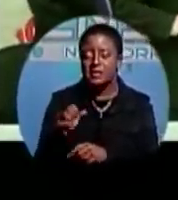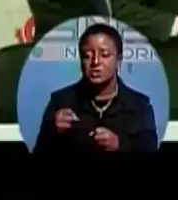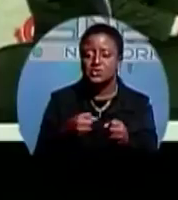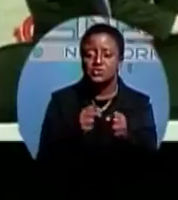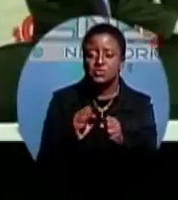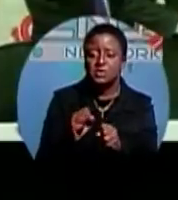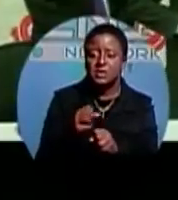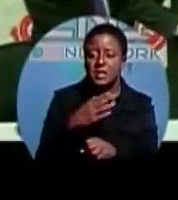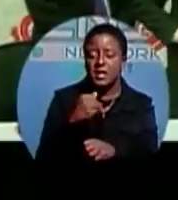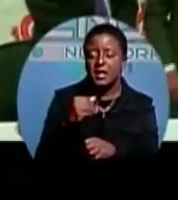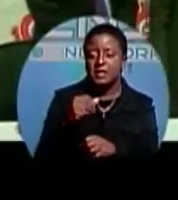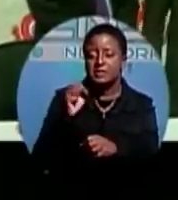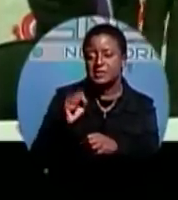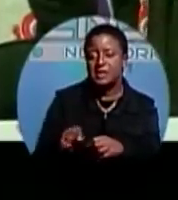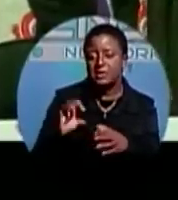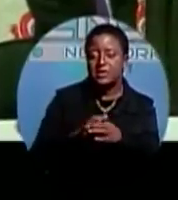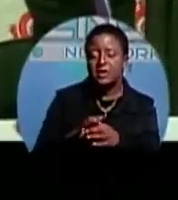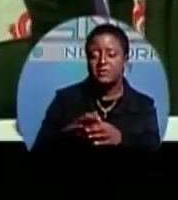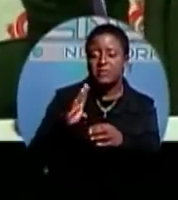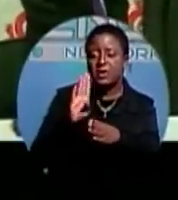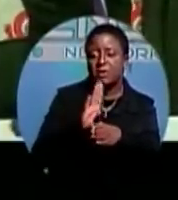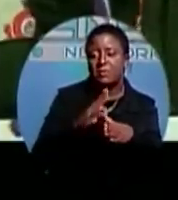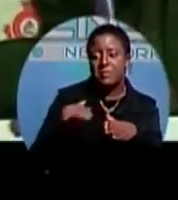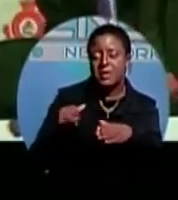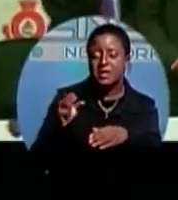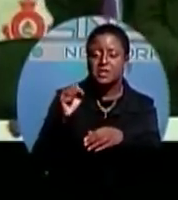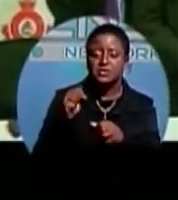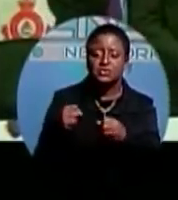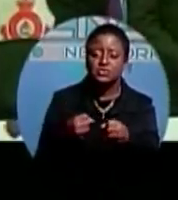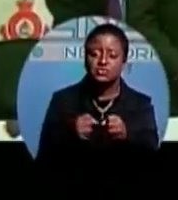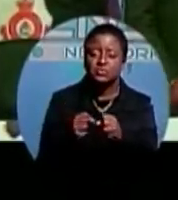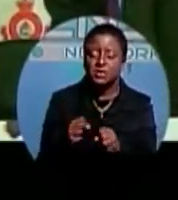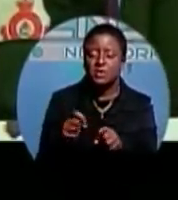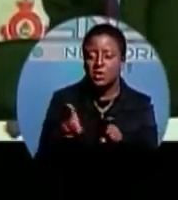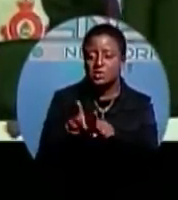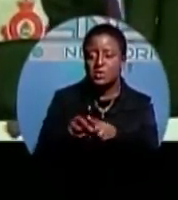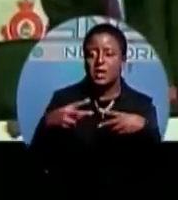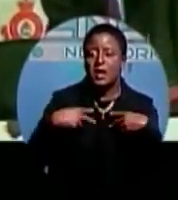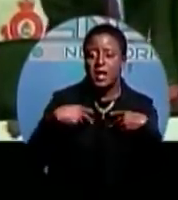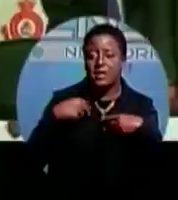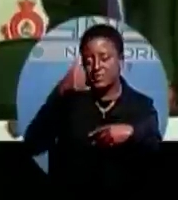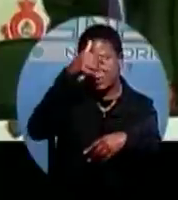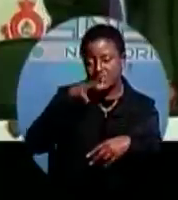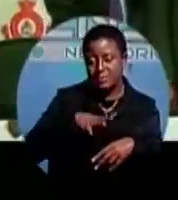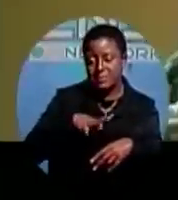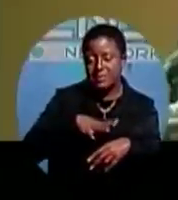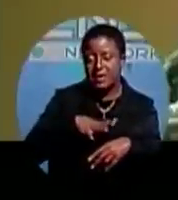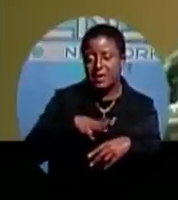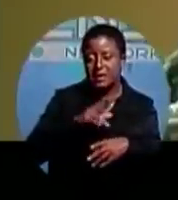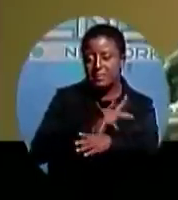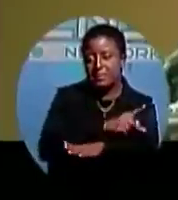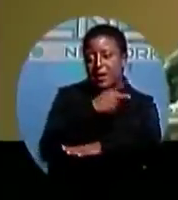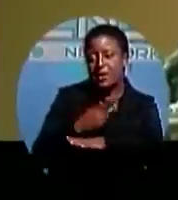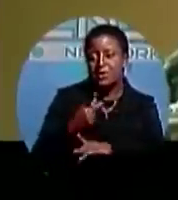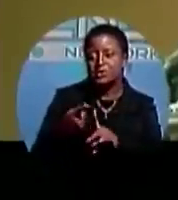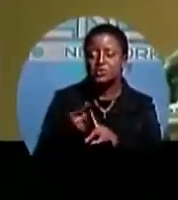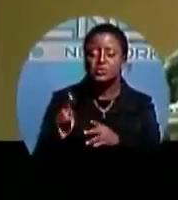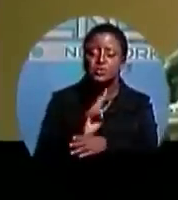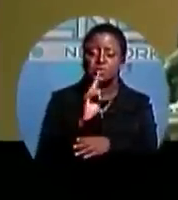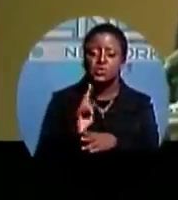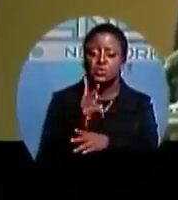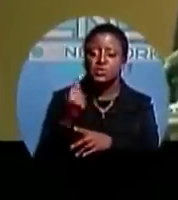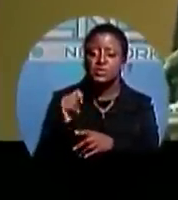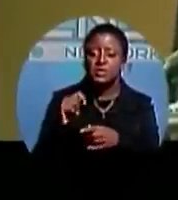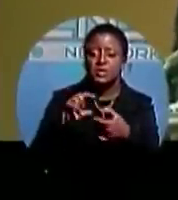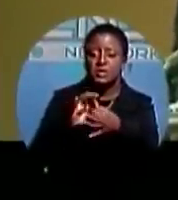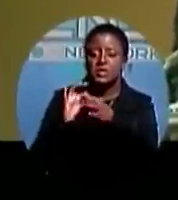Mr. Turnquist says officers are fully equipped with the appropriate manpower to use the network and to fight crime. This initiative will go a